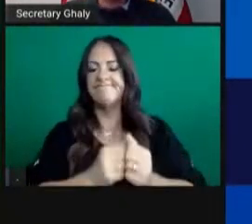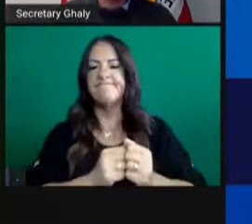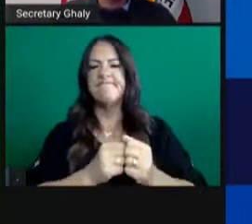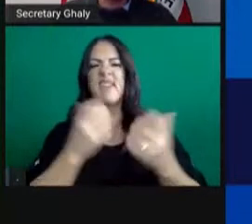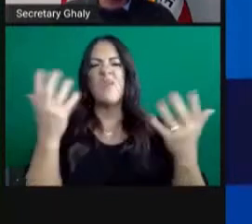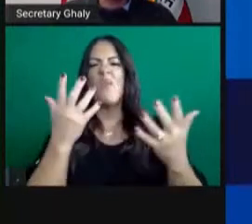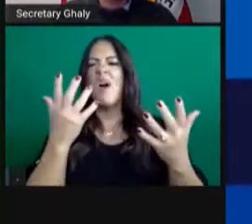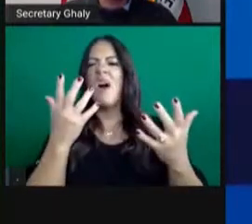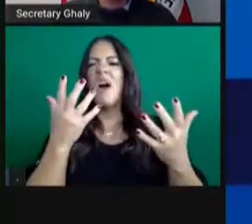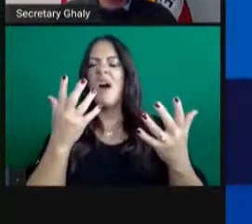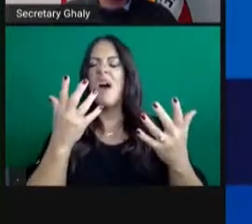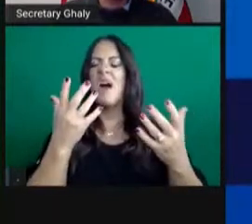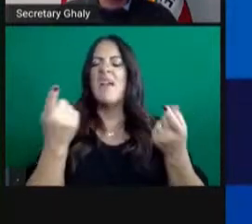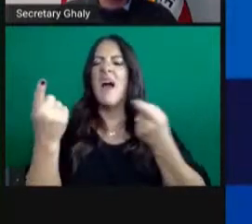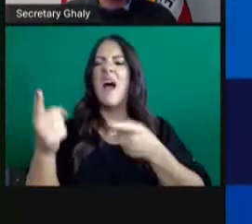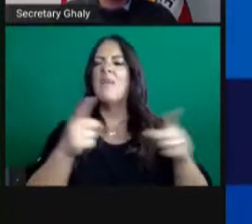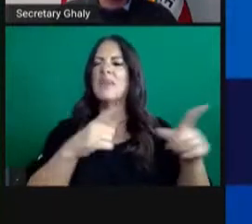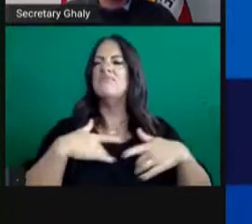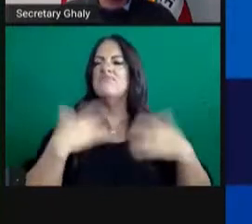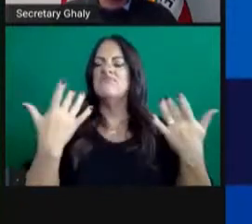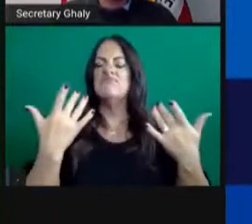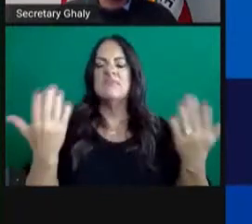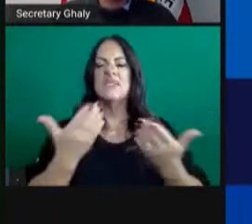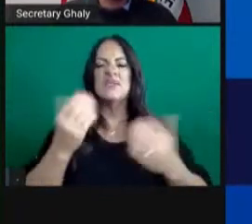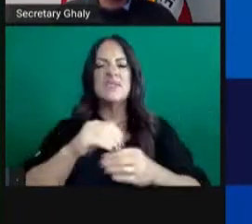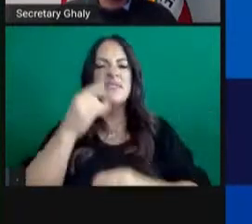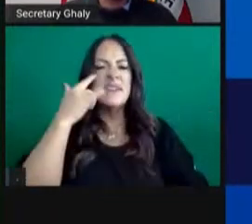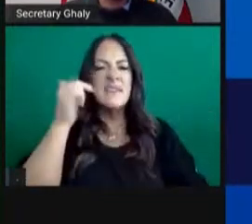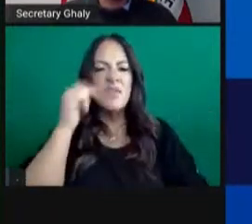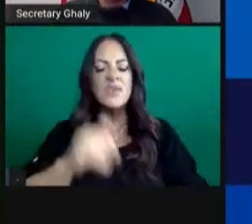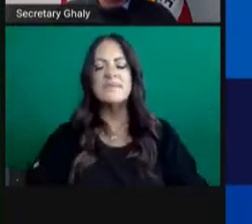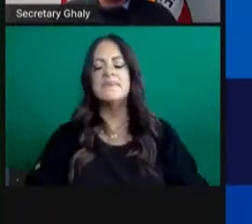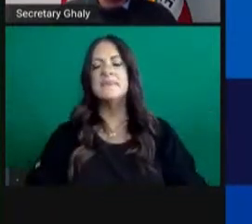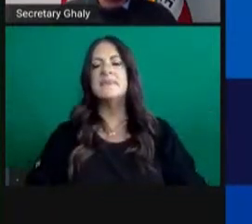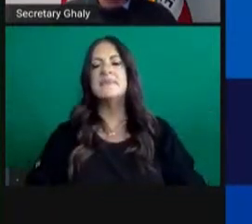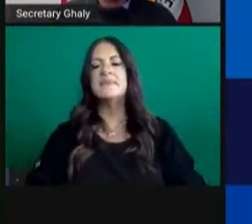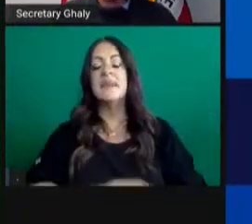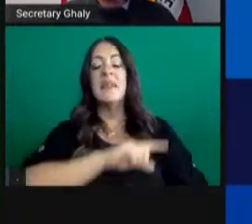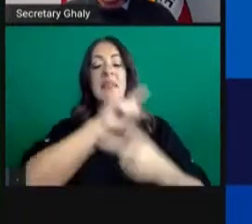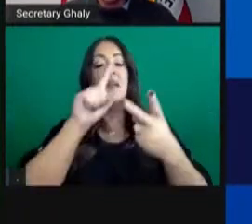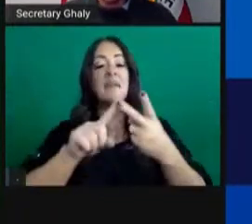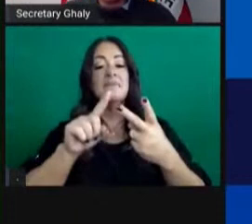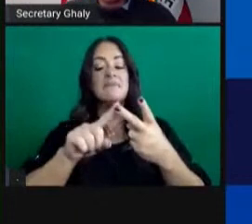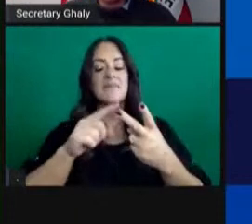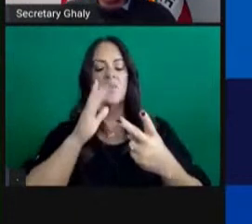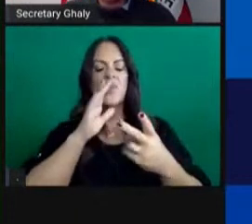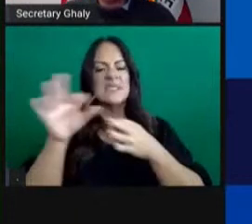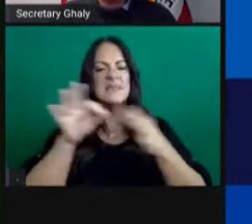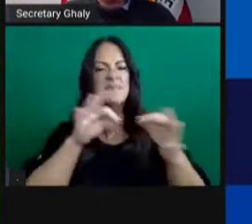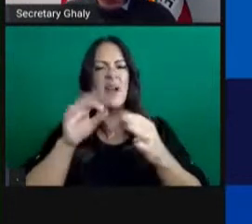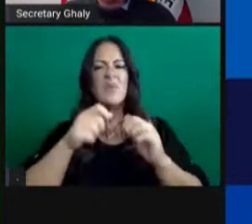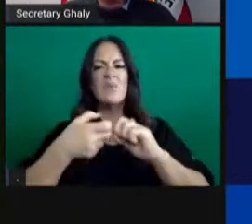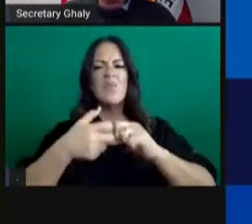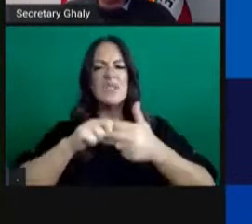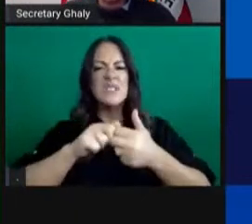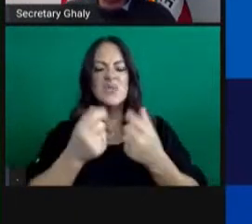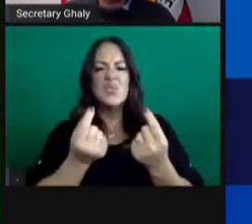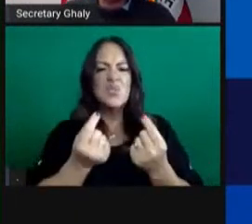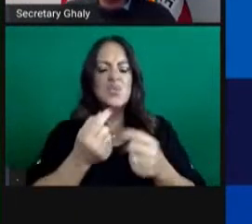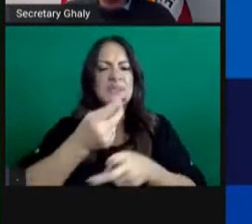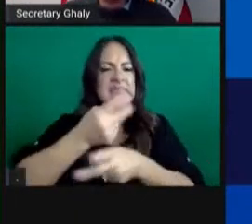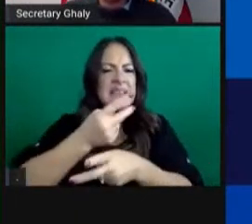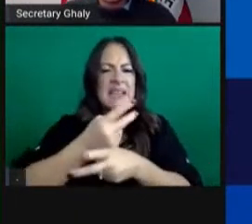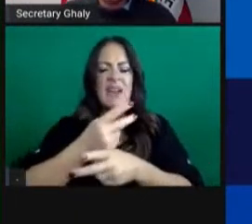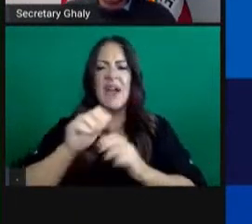of what's happening with COVID across the state. We're to then spend some time on crisis care and the crisis care